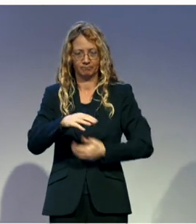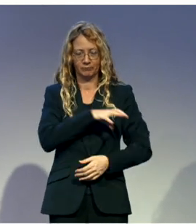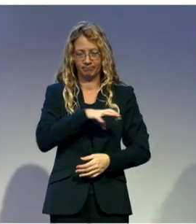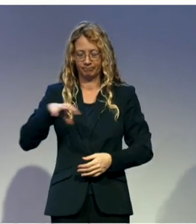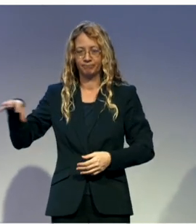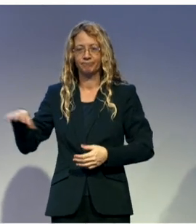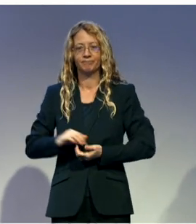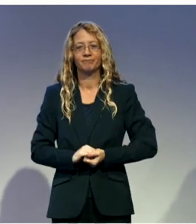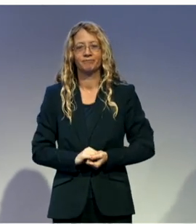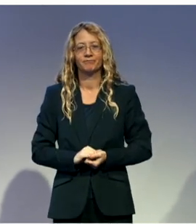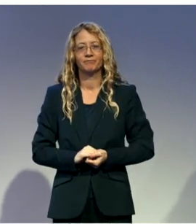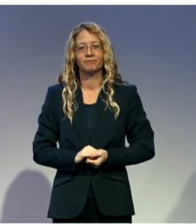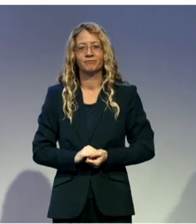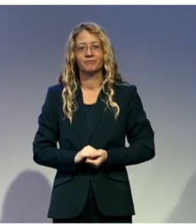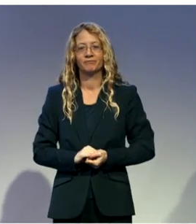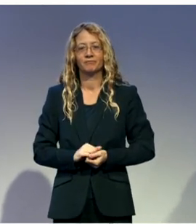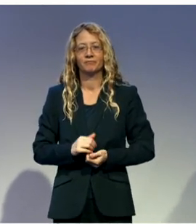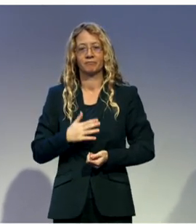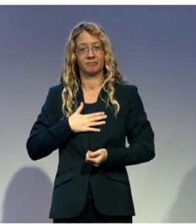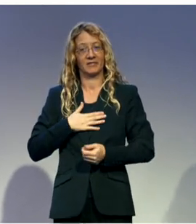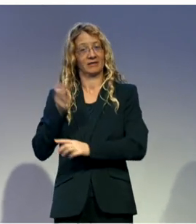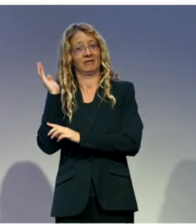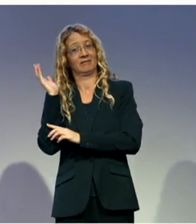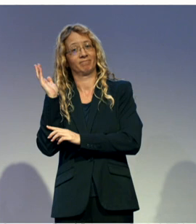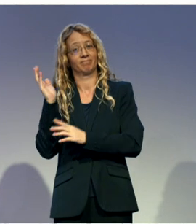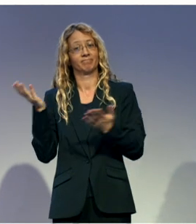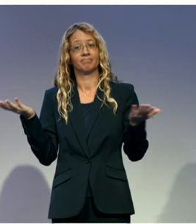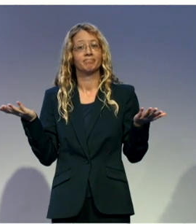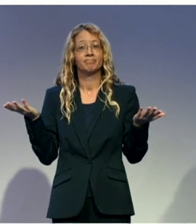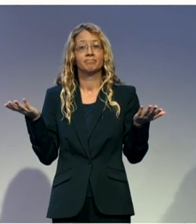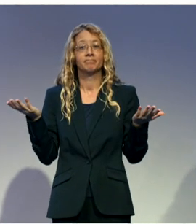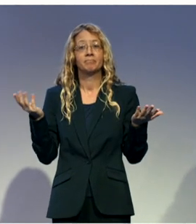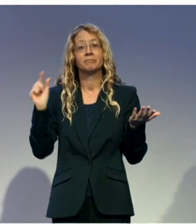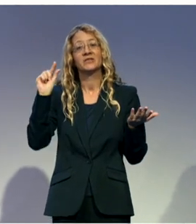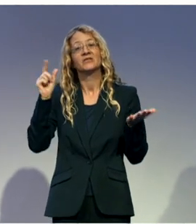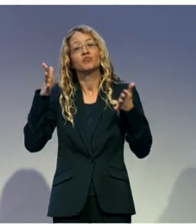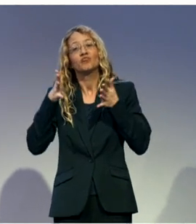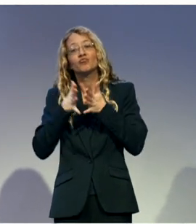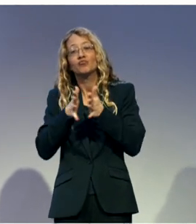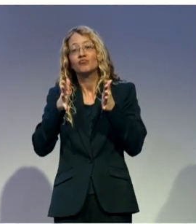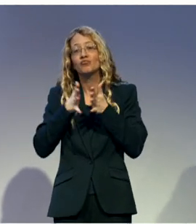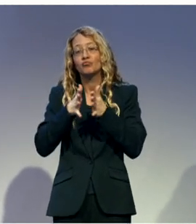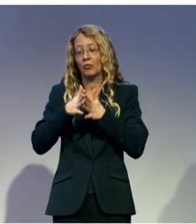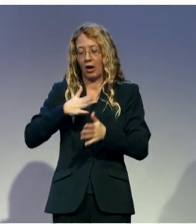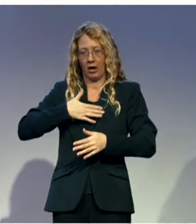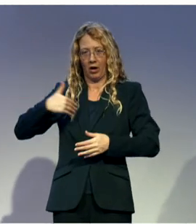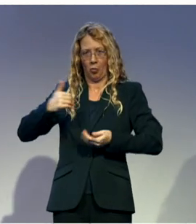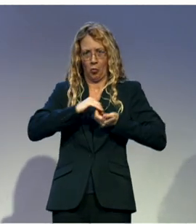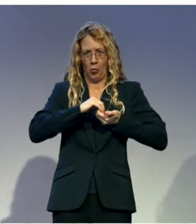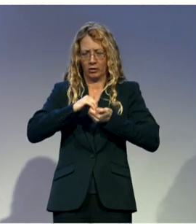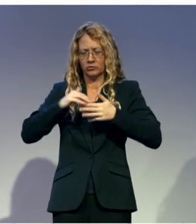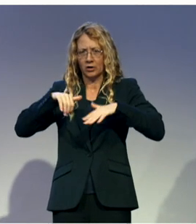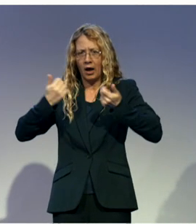is going to cover a bit of background of our organization, the work we do,